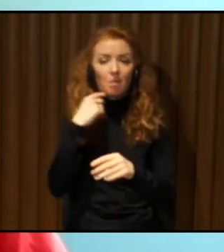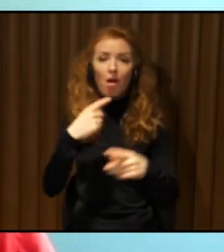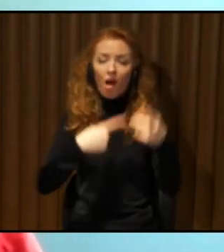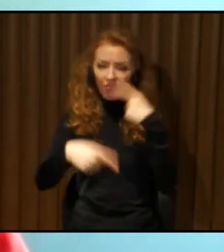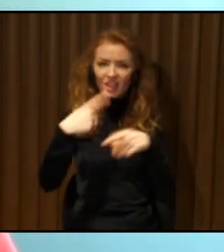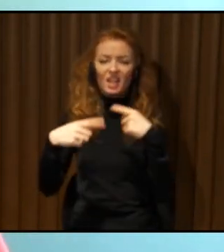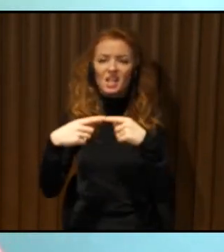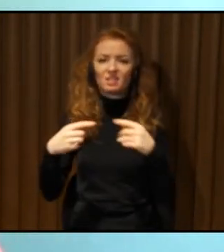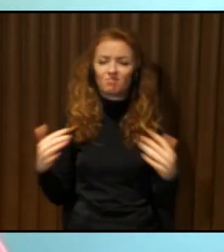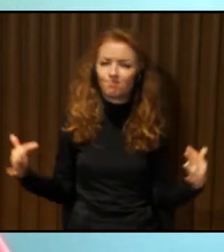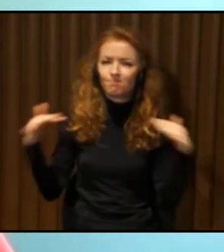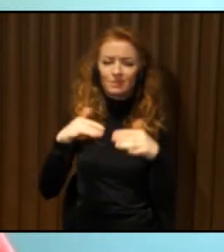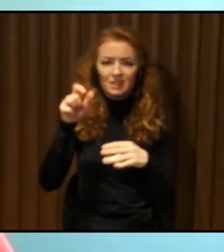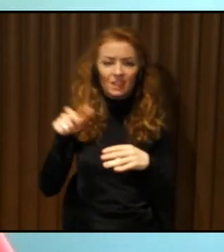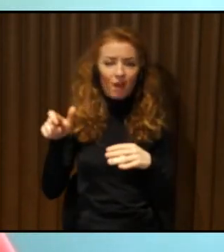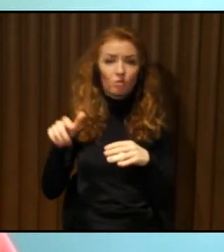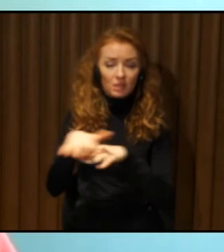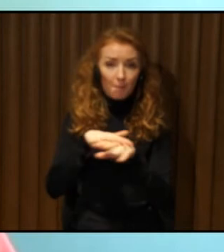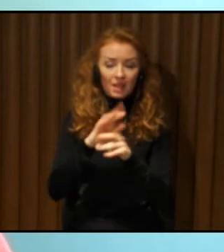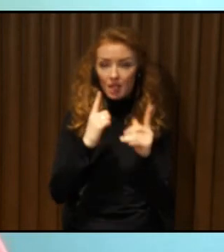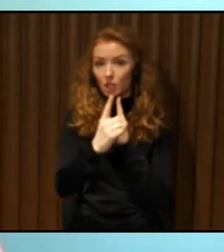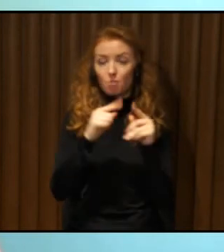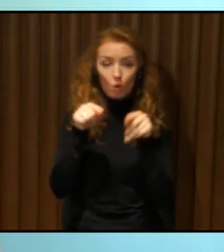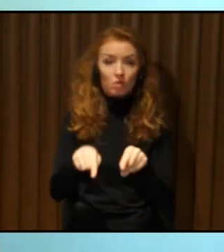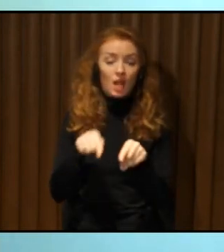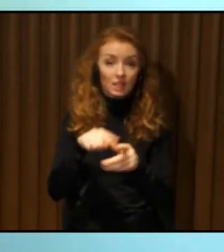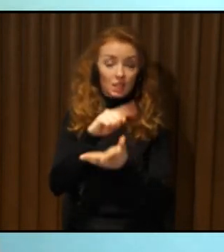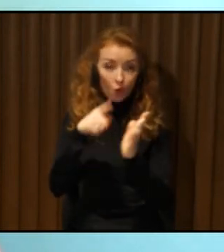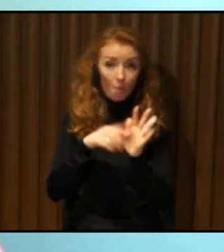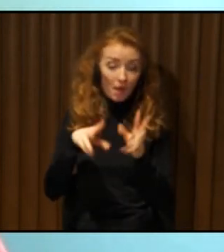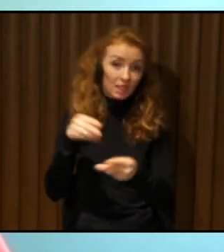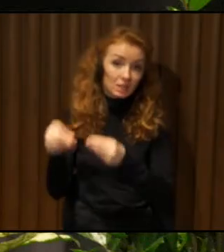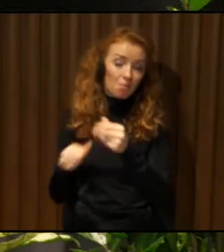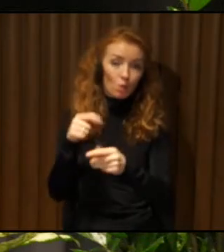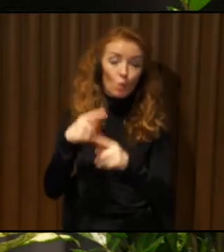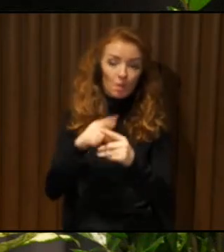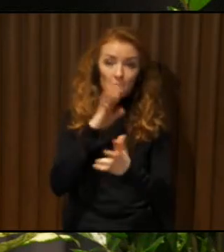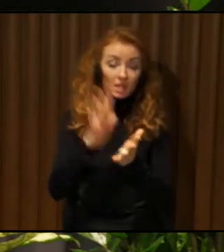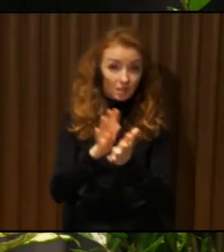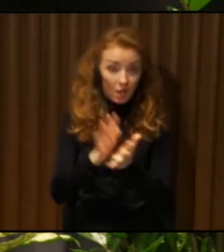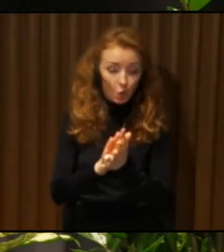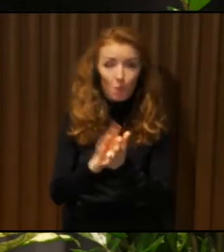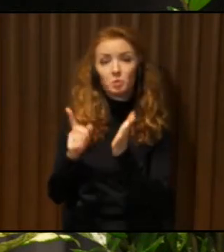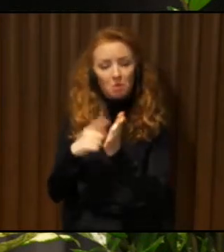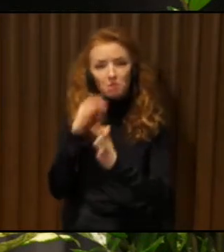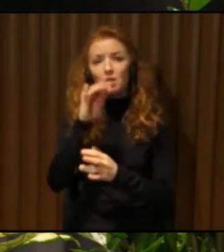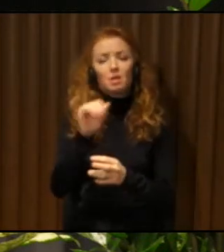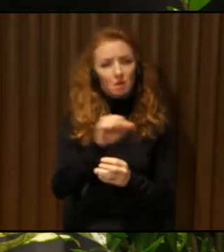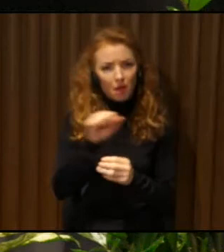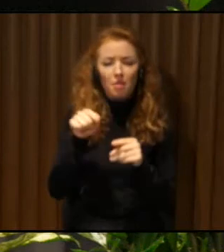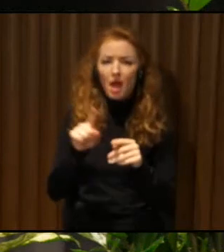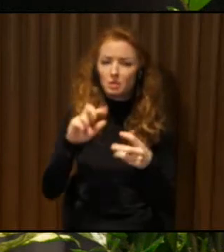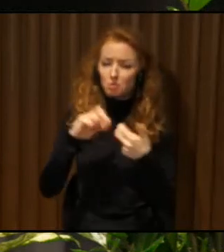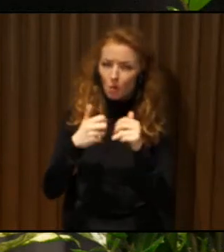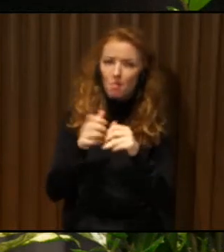terms of pollution. Yeah, that's a big challenge for a whole civilization. So, well, but